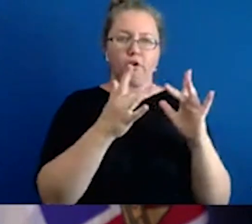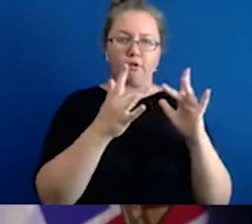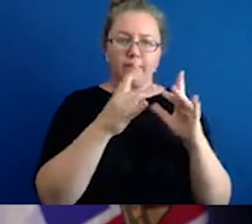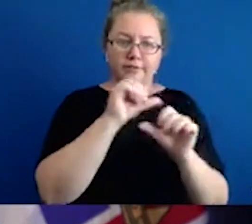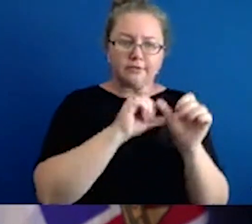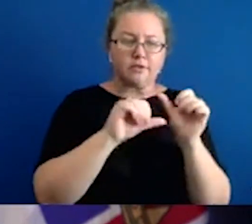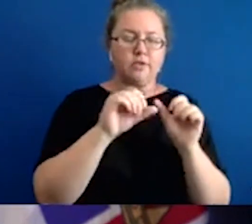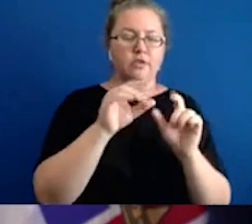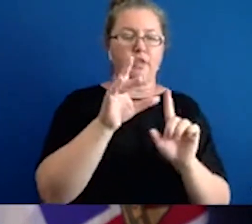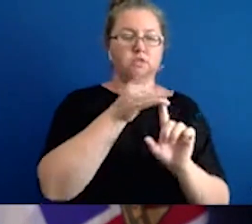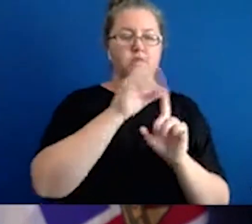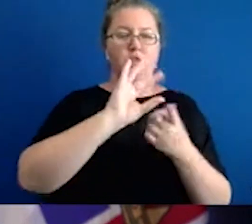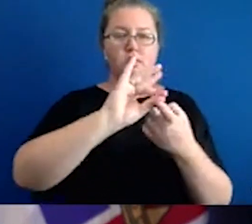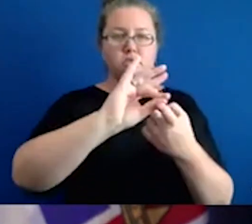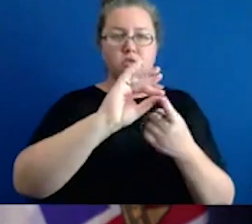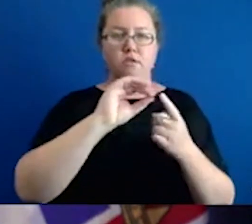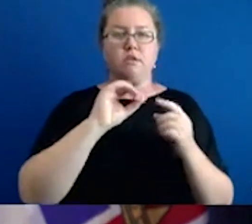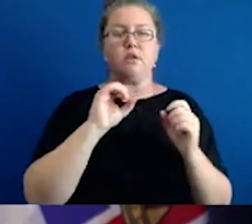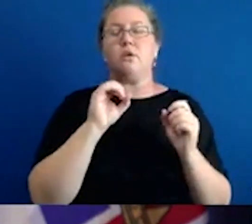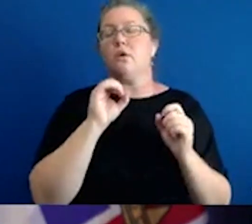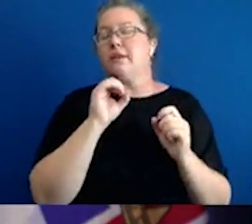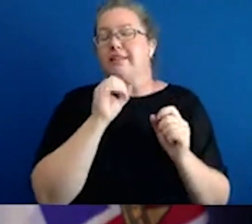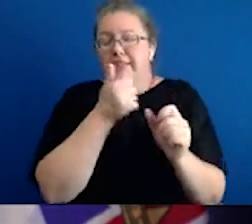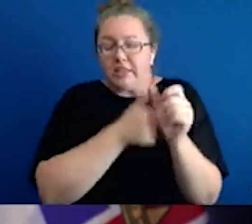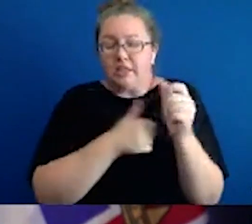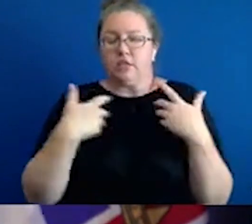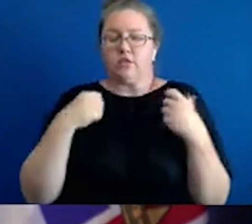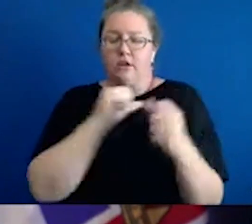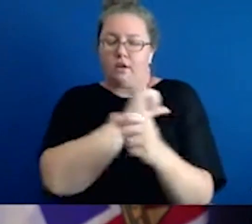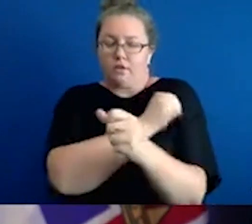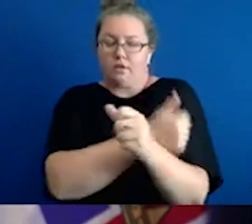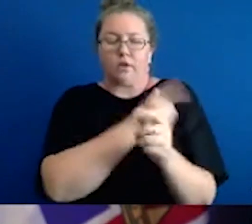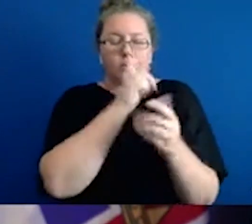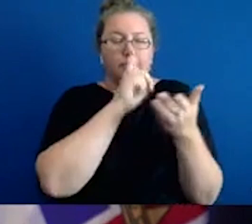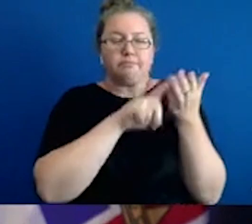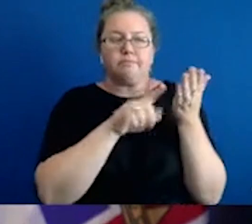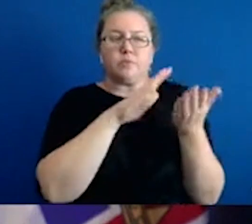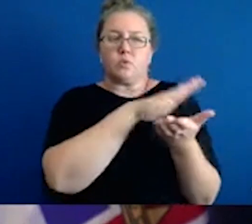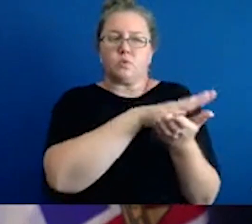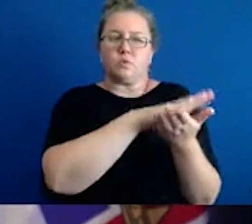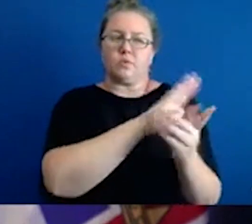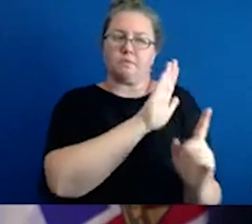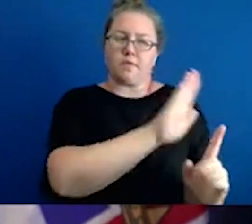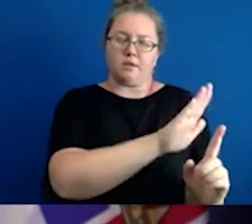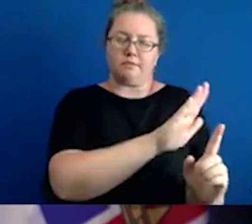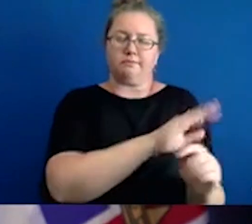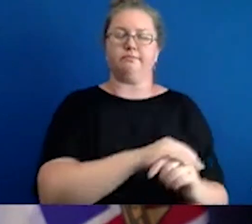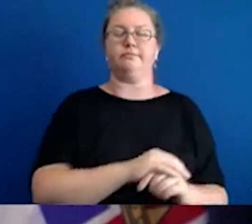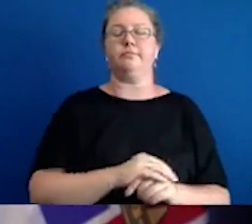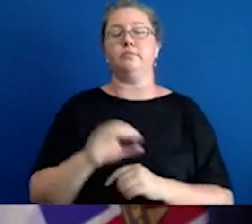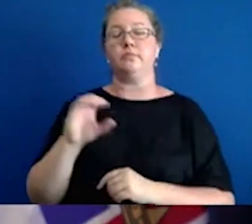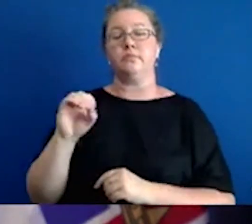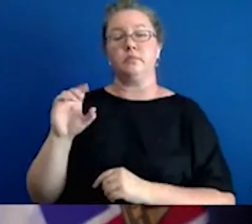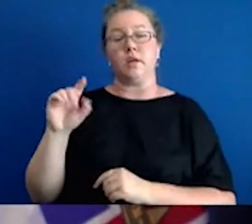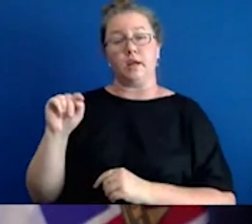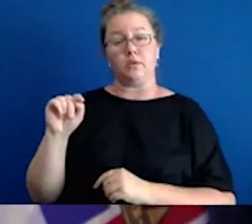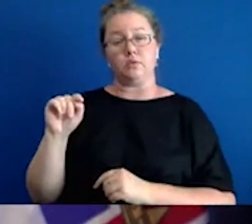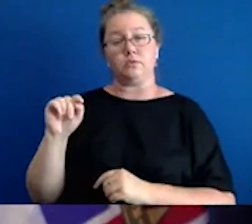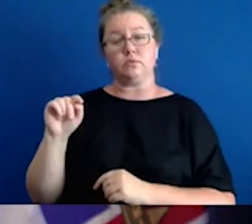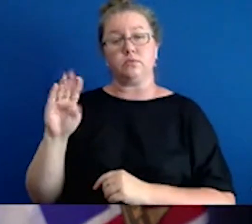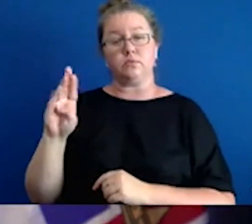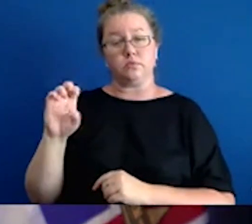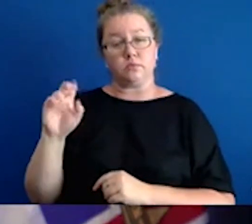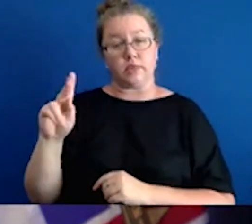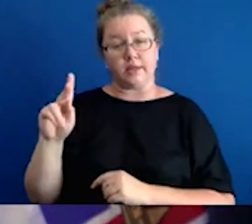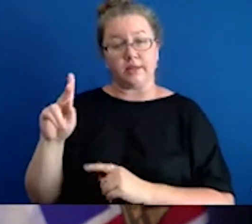contact, and how many will be part of the investigation that each health authority will do with the school. An outbreak